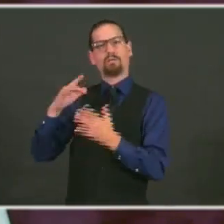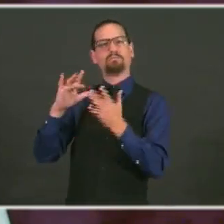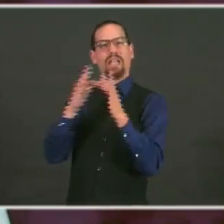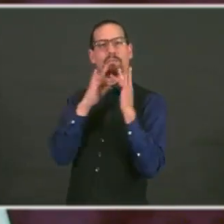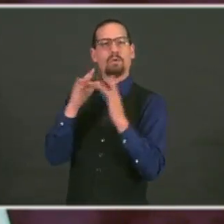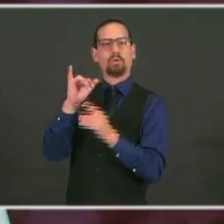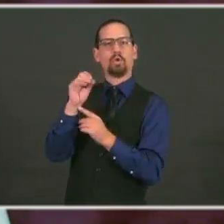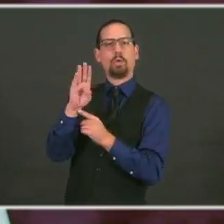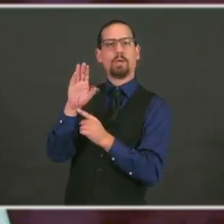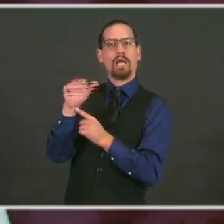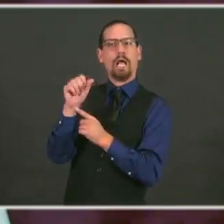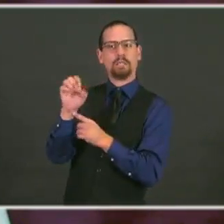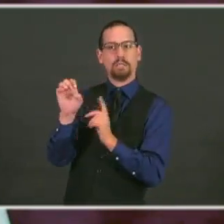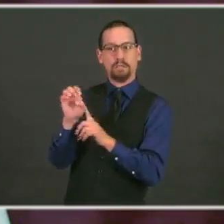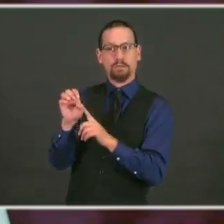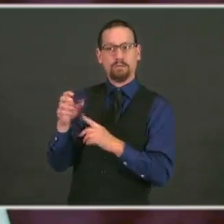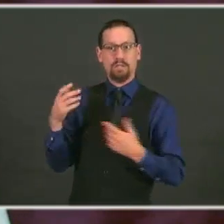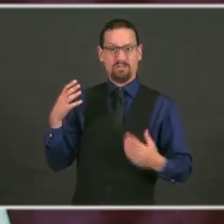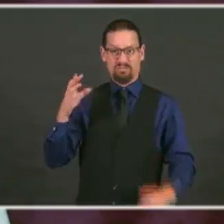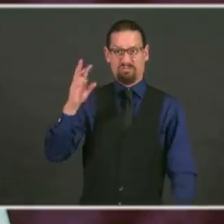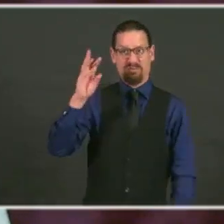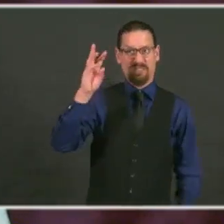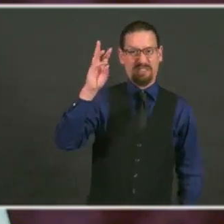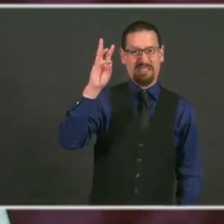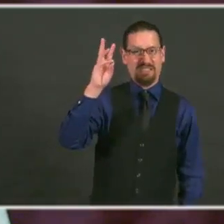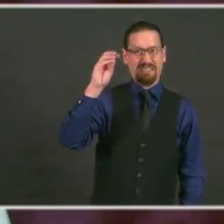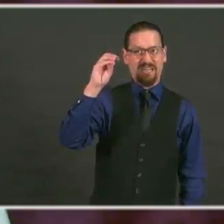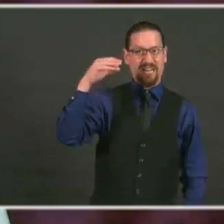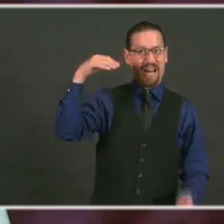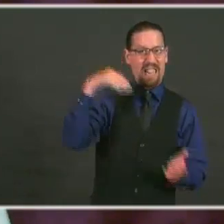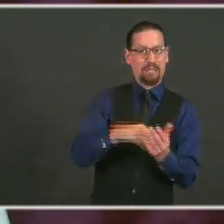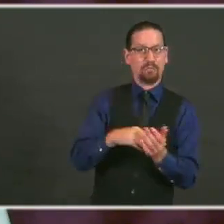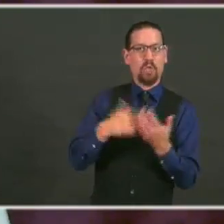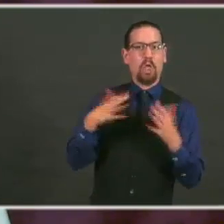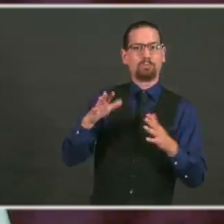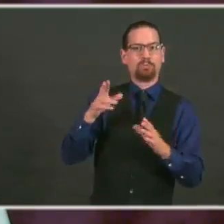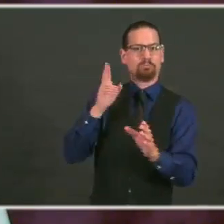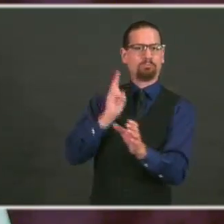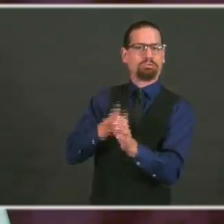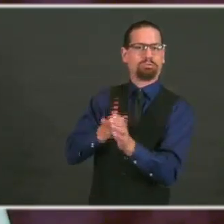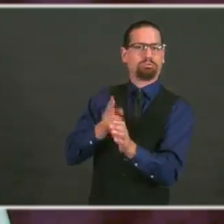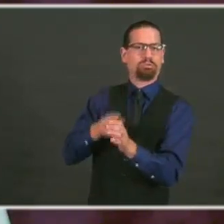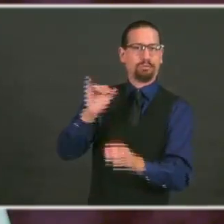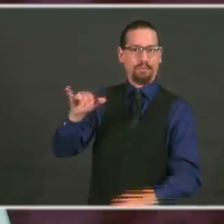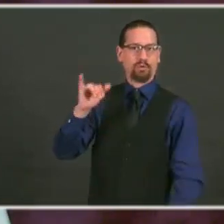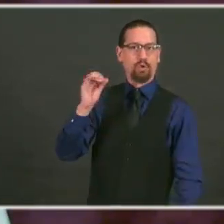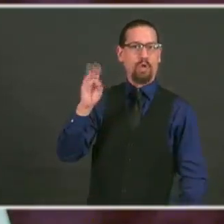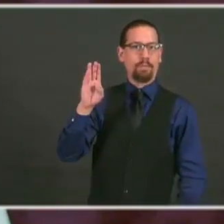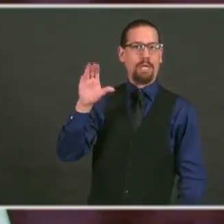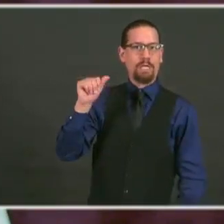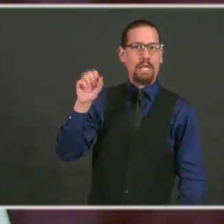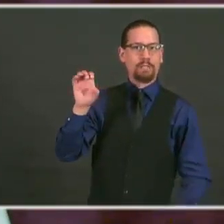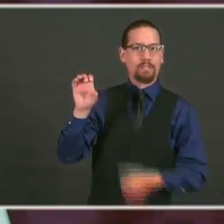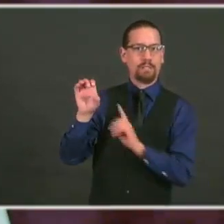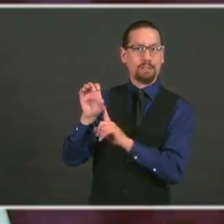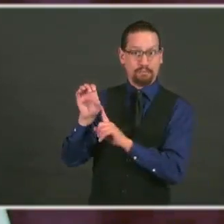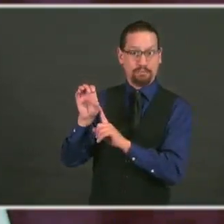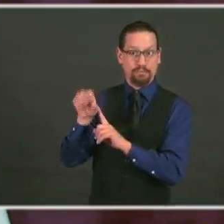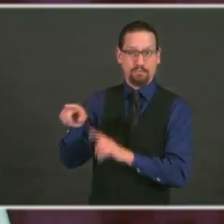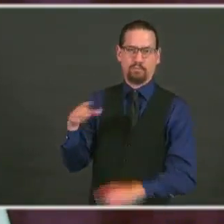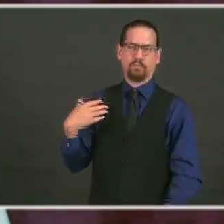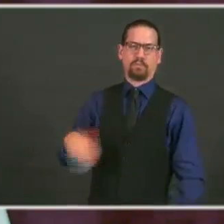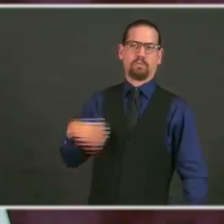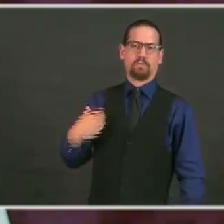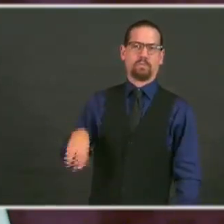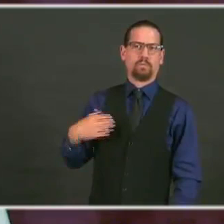platform and are active users. Today I'm announcing that Job Case is partnering with Rhode Island's